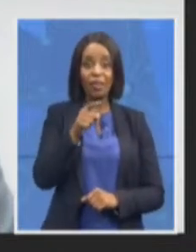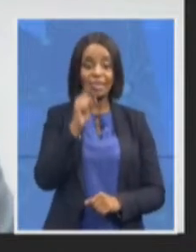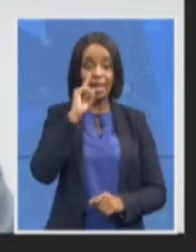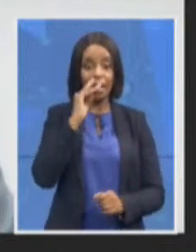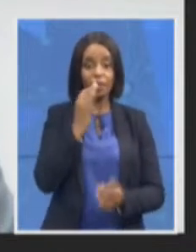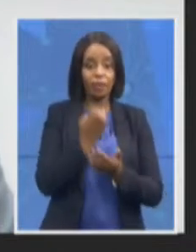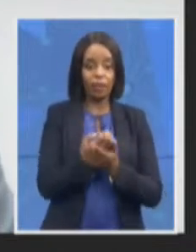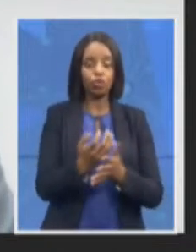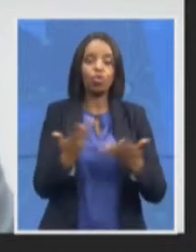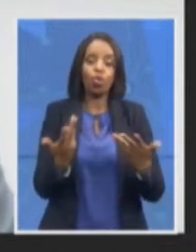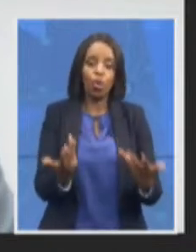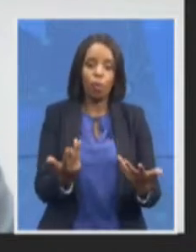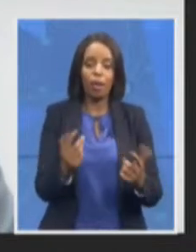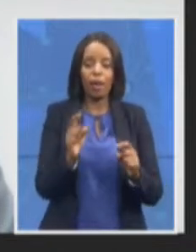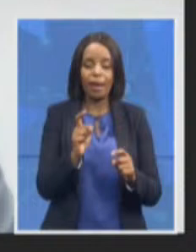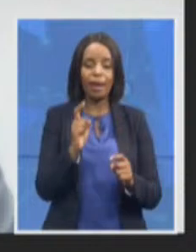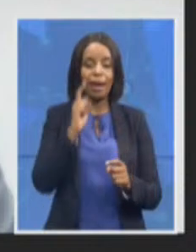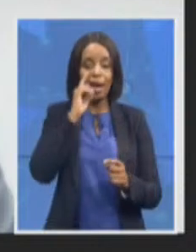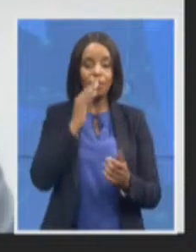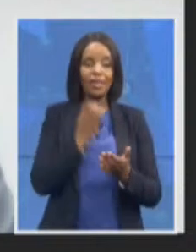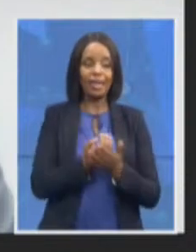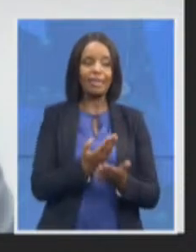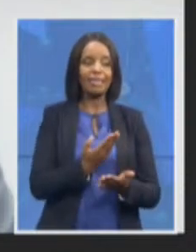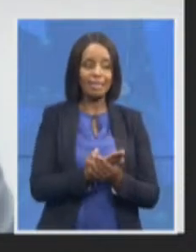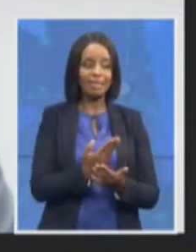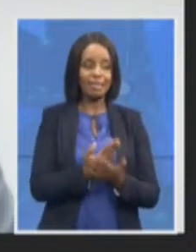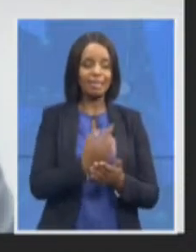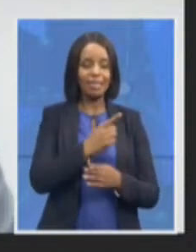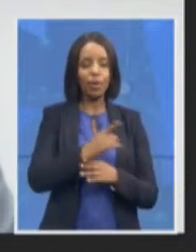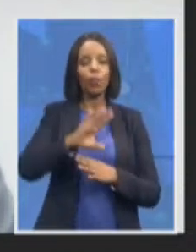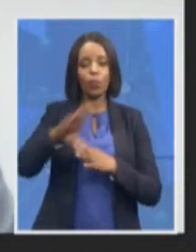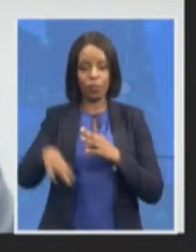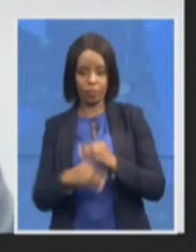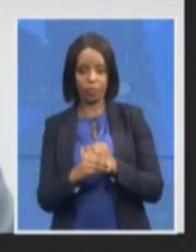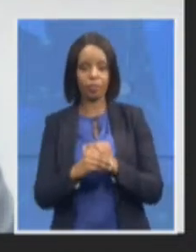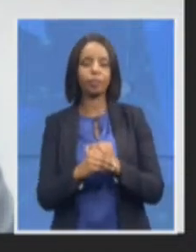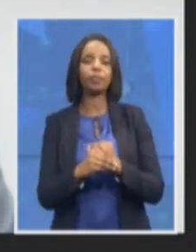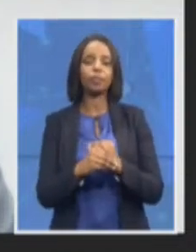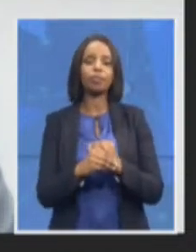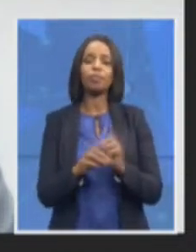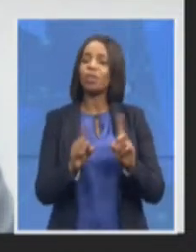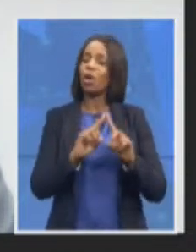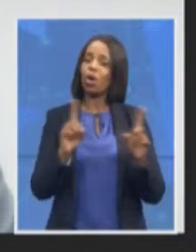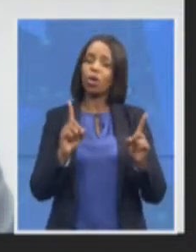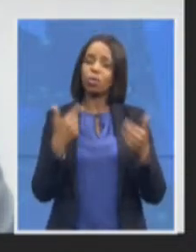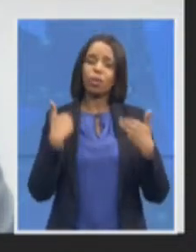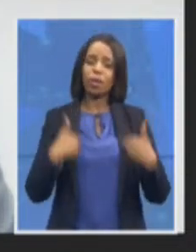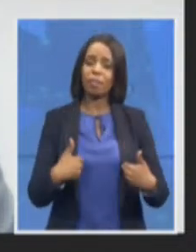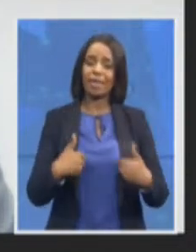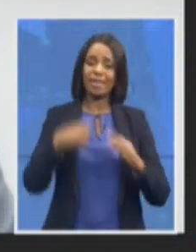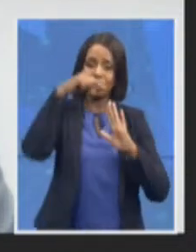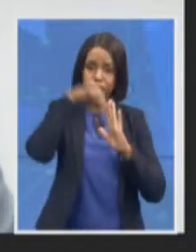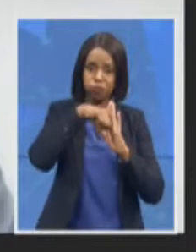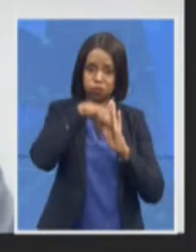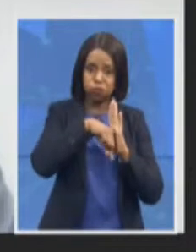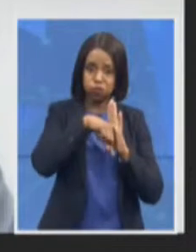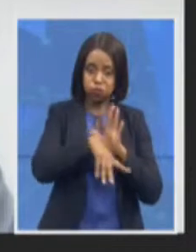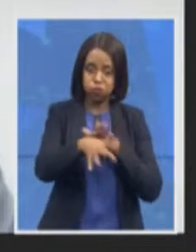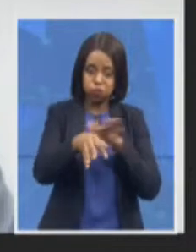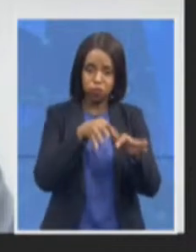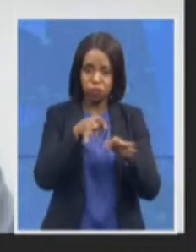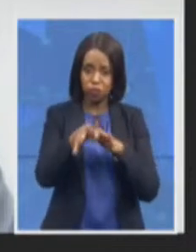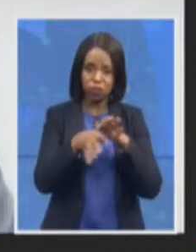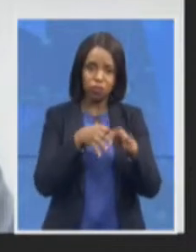that were held. And so I'm not going to delve into the detail of this and like the NDPP